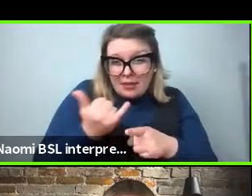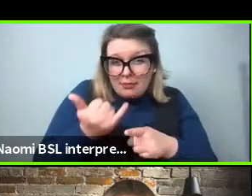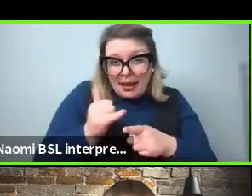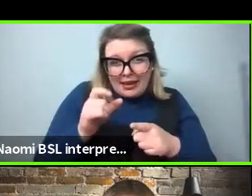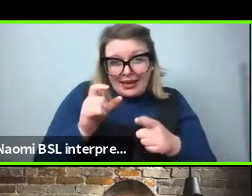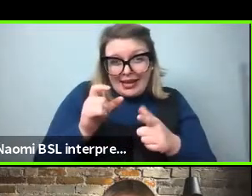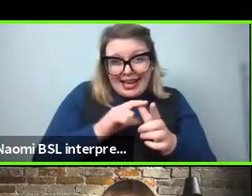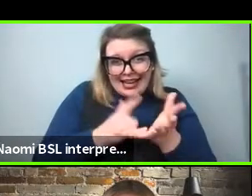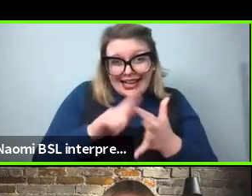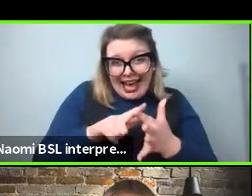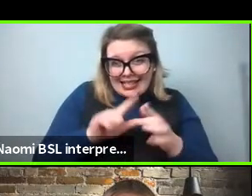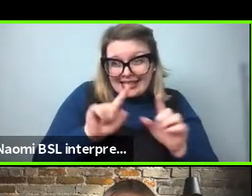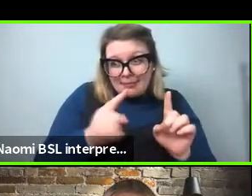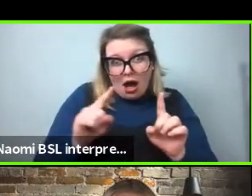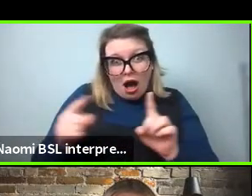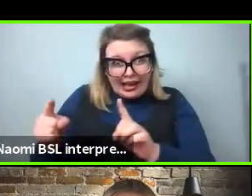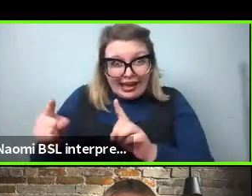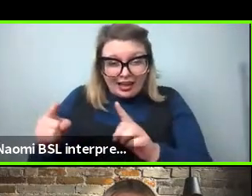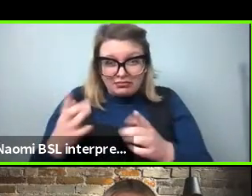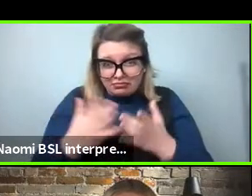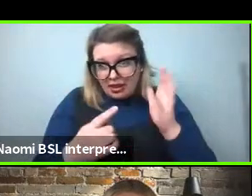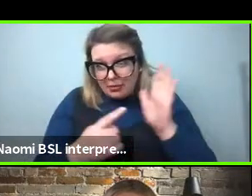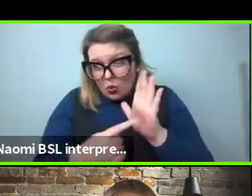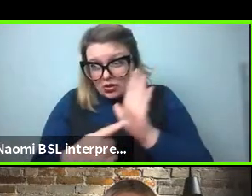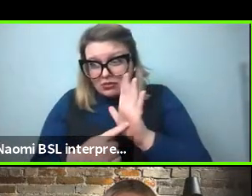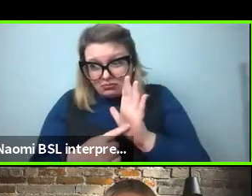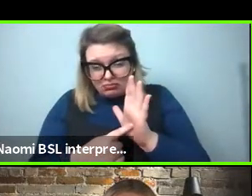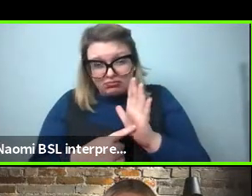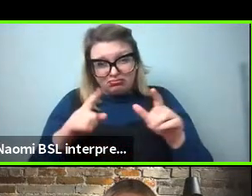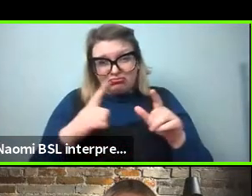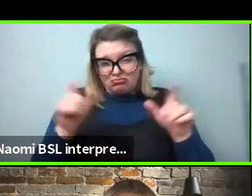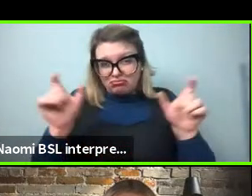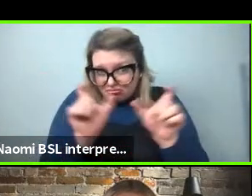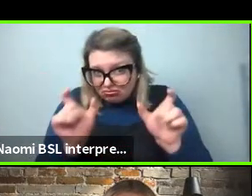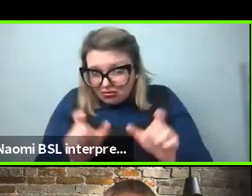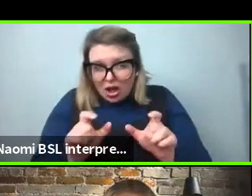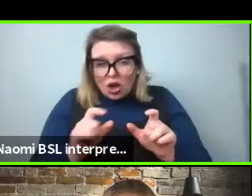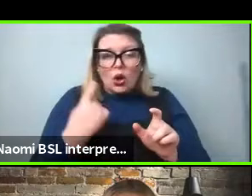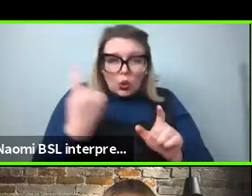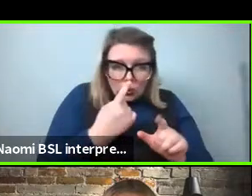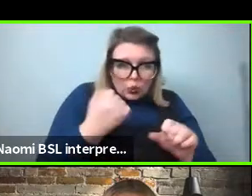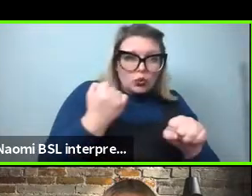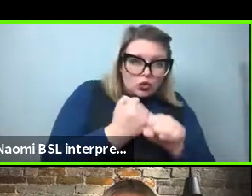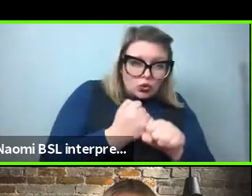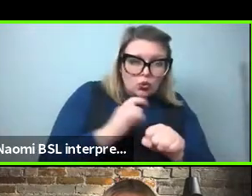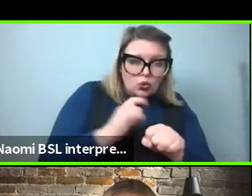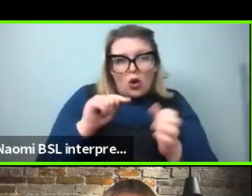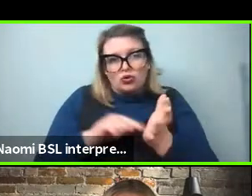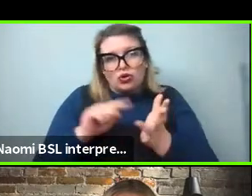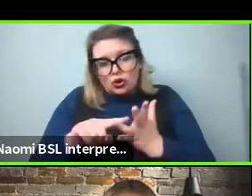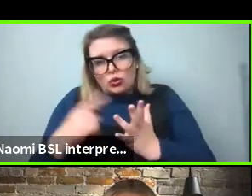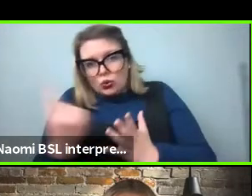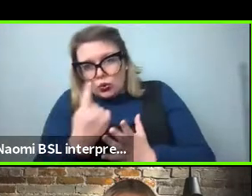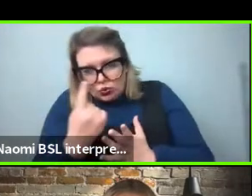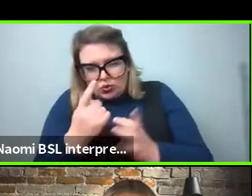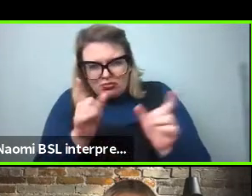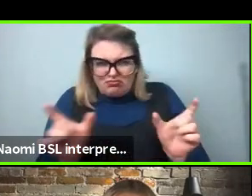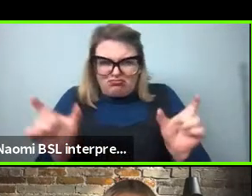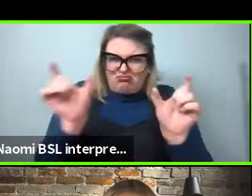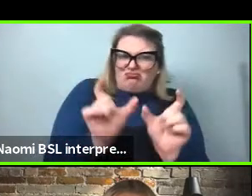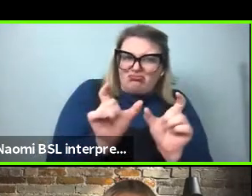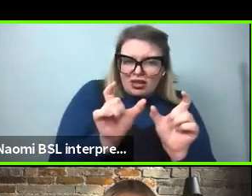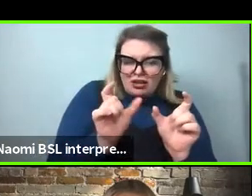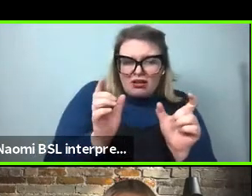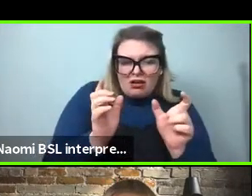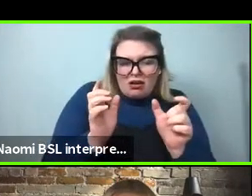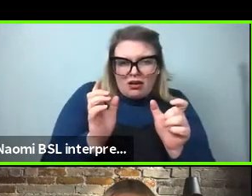help, uh, disambiguate, you know, who's doing what to, to whom it's kind of a, an extra marker to let you know, you know, what role